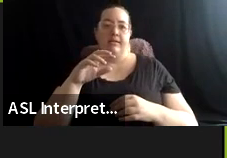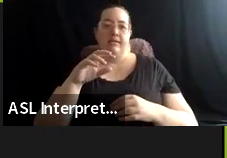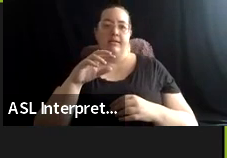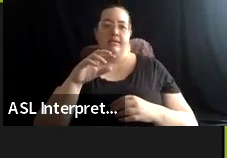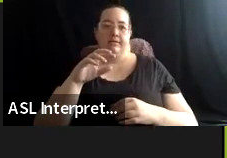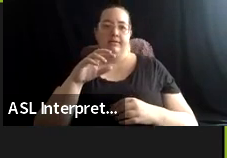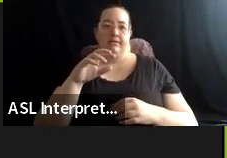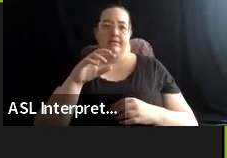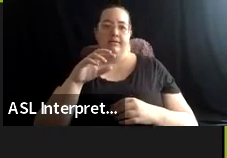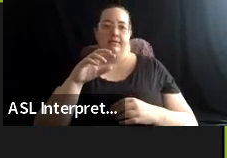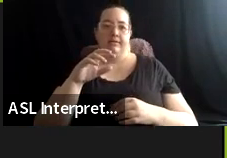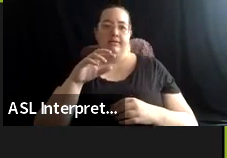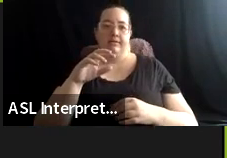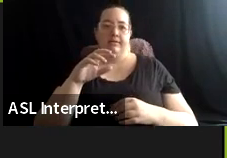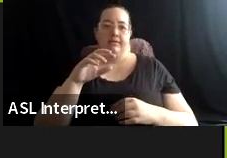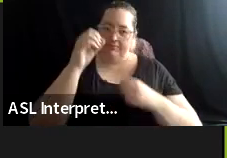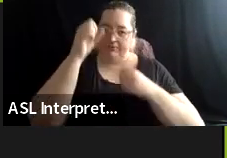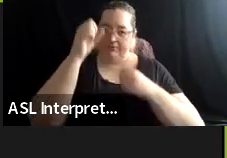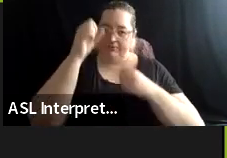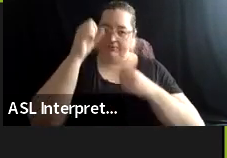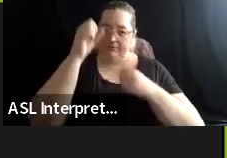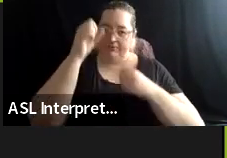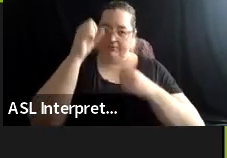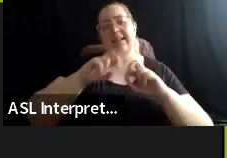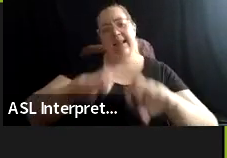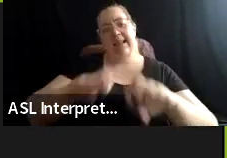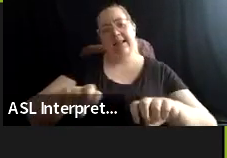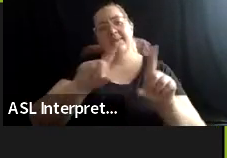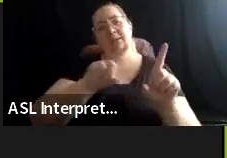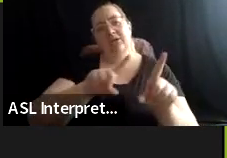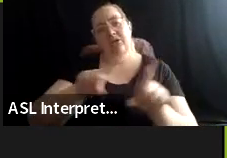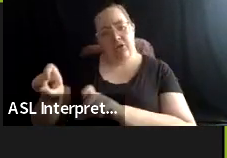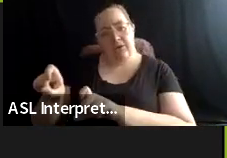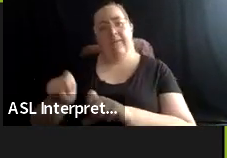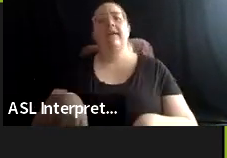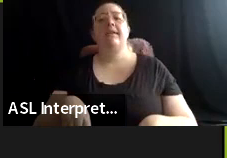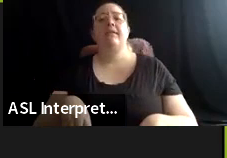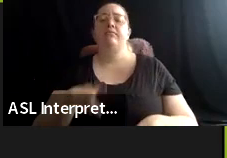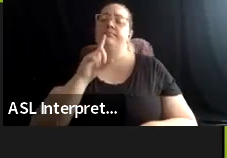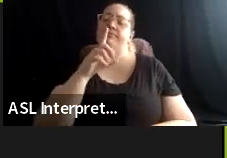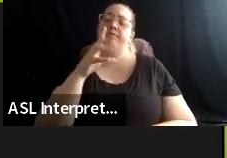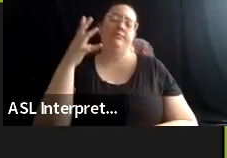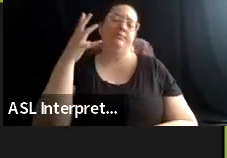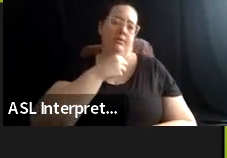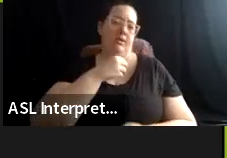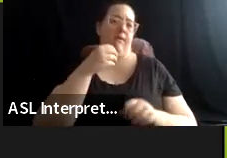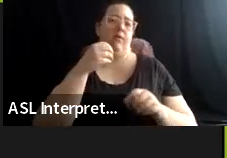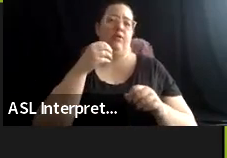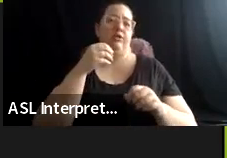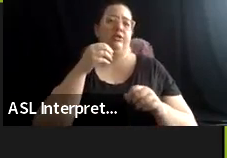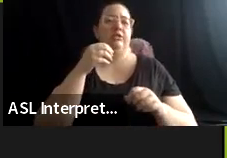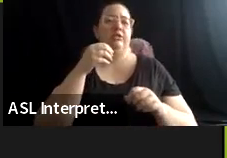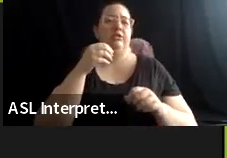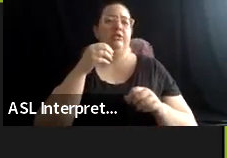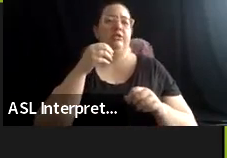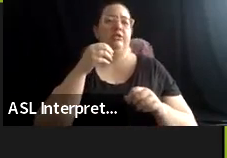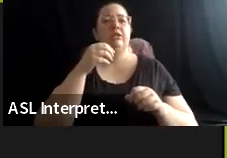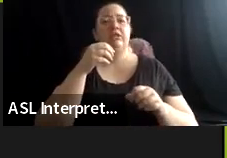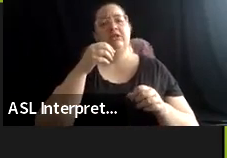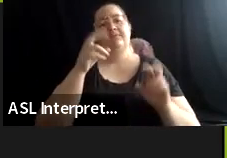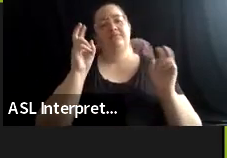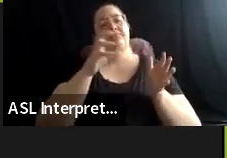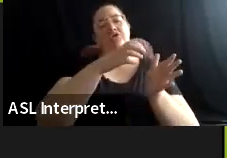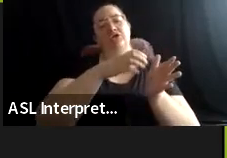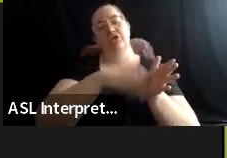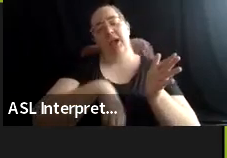survey. There's going to be kind of really beautiful little chapters over the course of our next roughly hour and a half